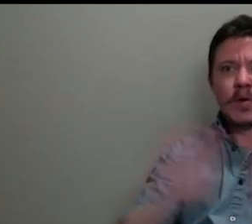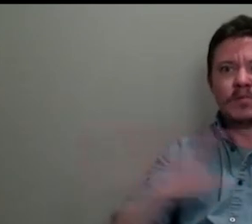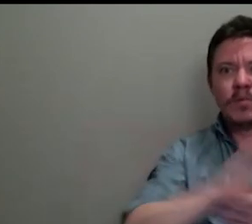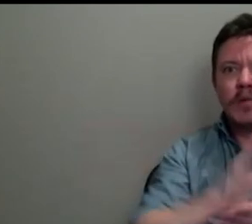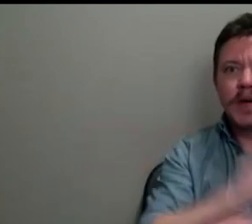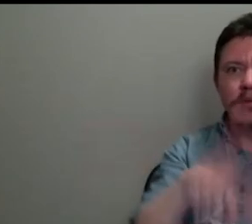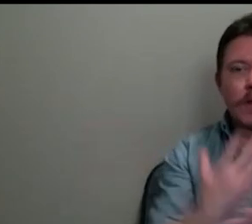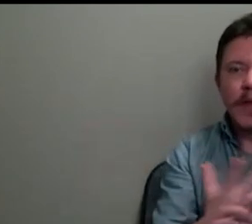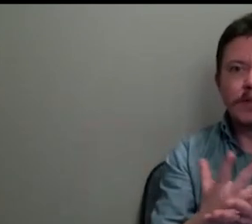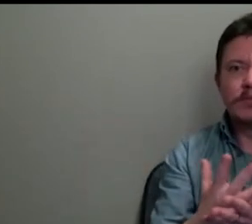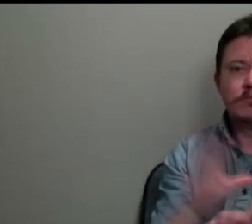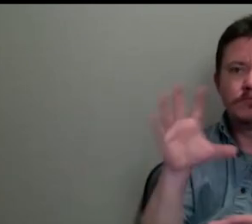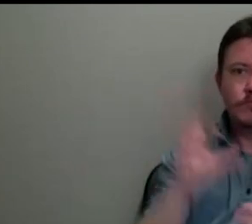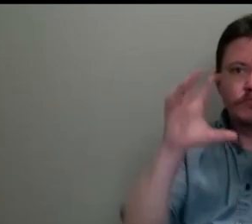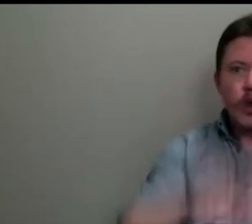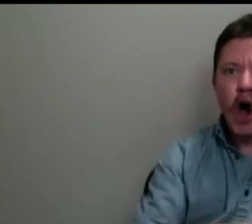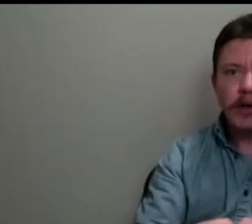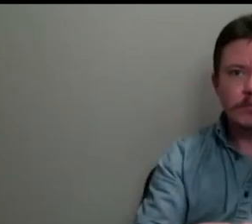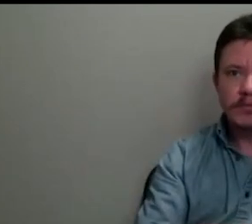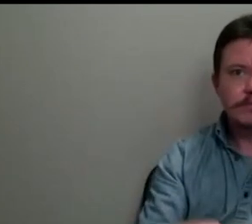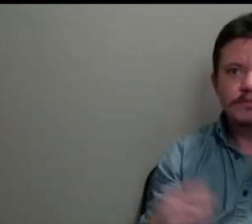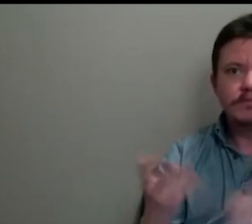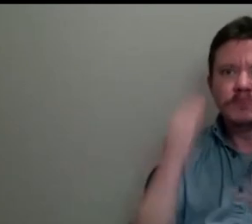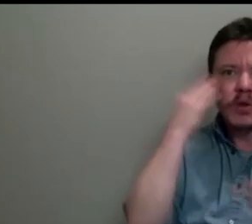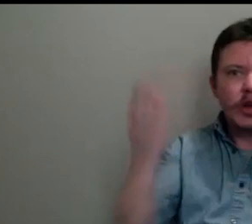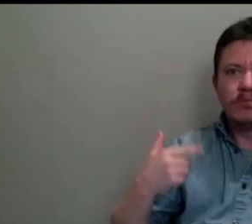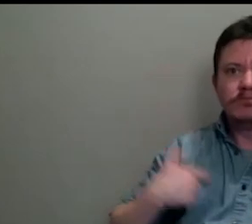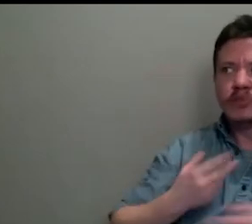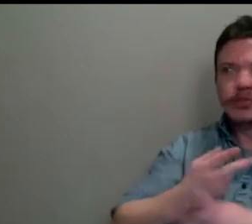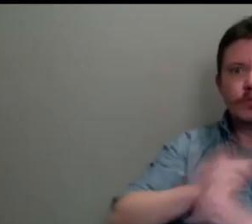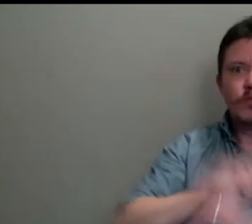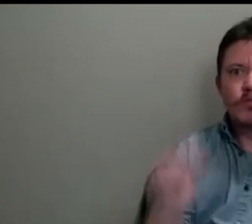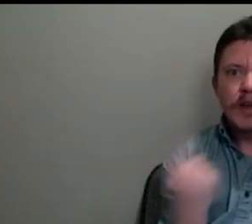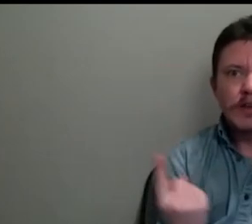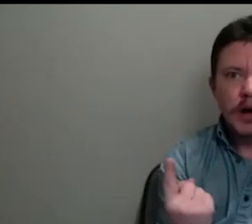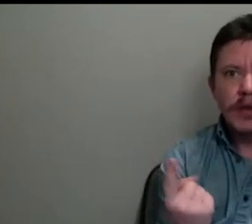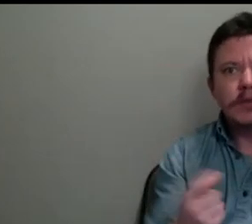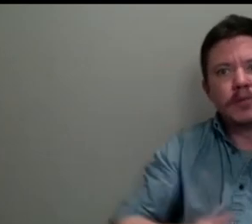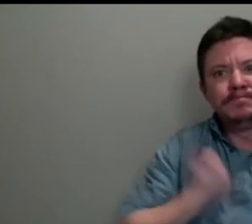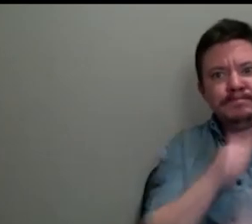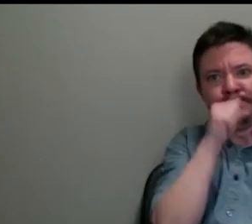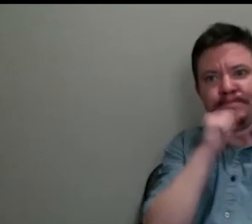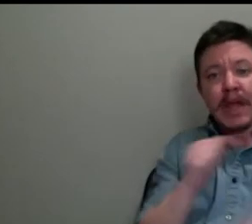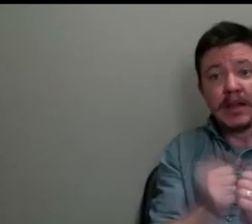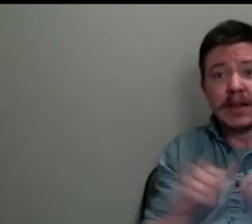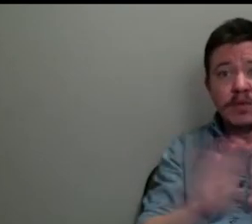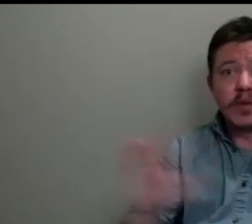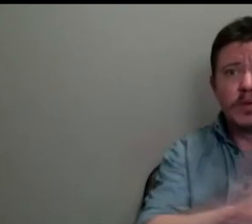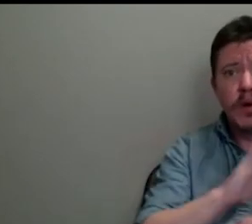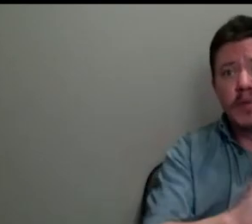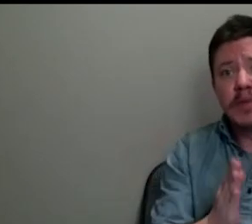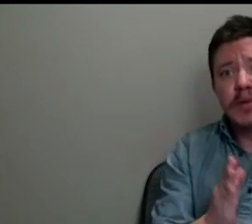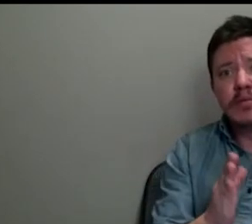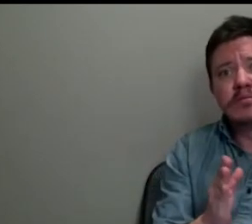you know, they just rented apartments and they moved on. So they had to live with the wallpaper, absolutely, that they were given.